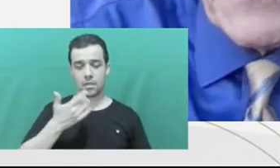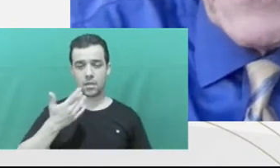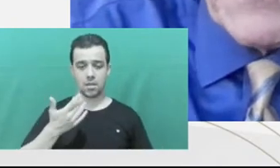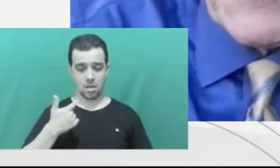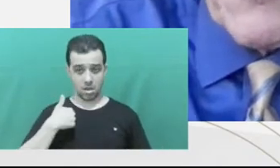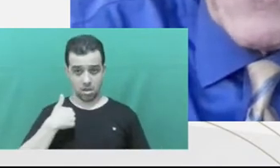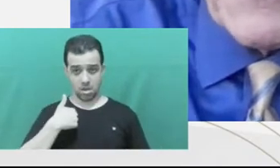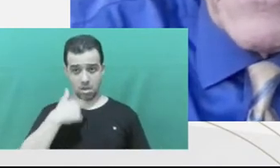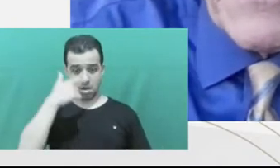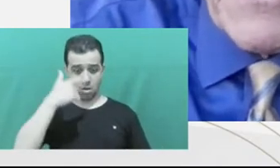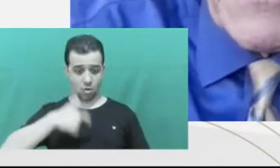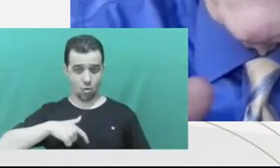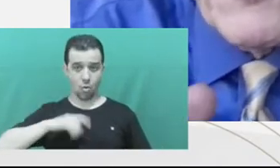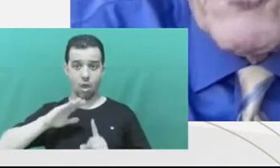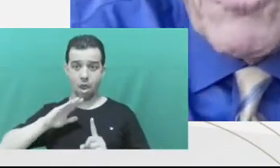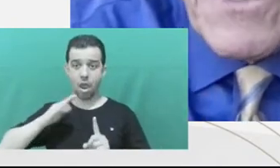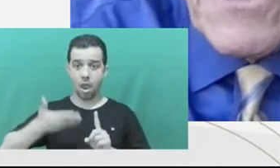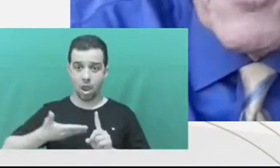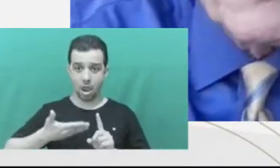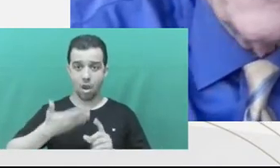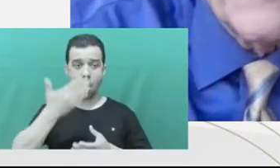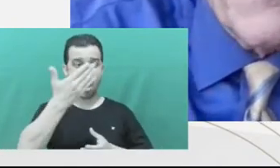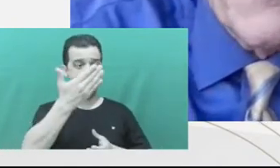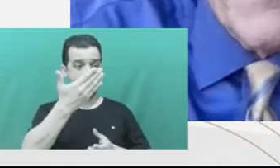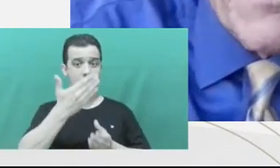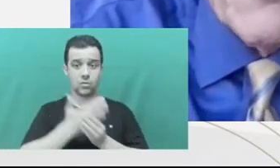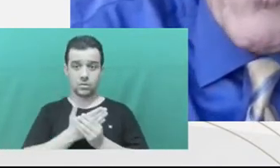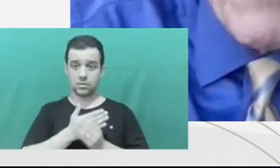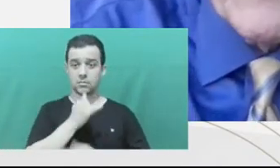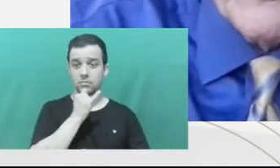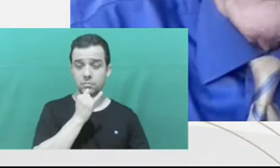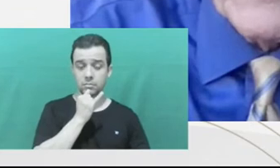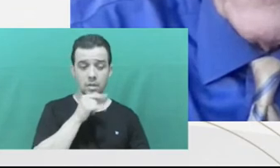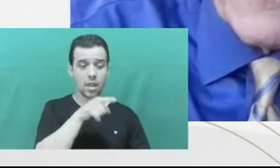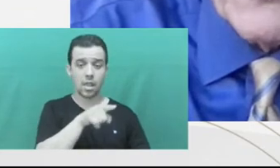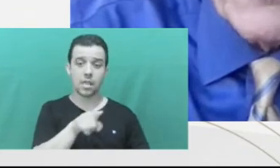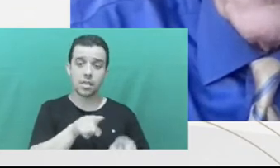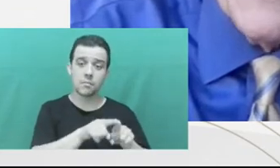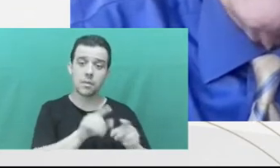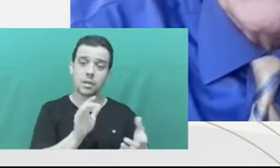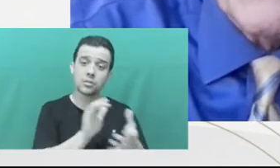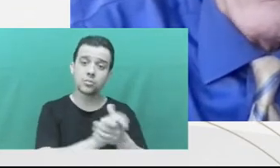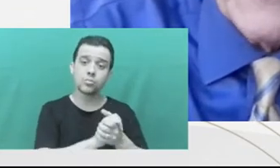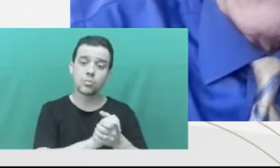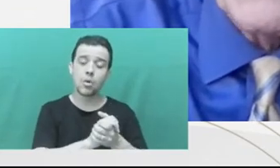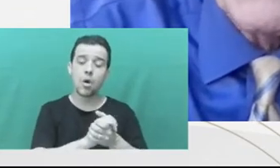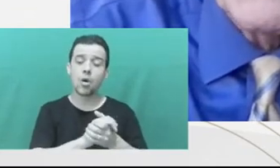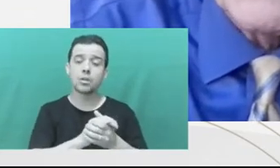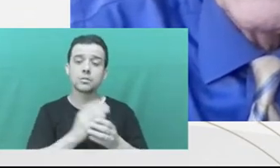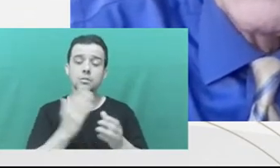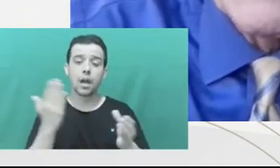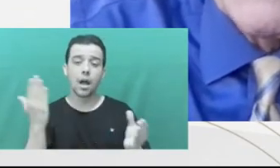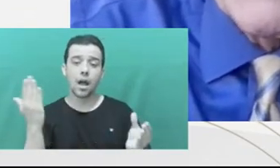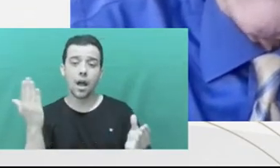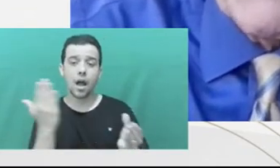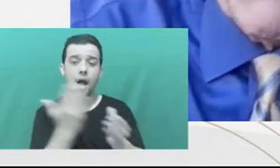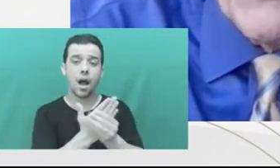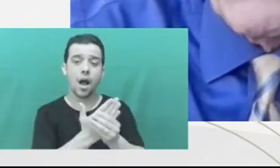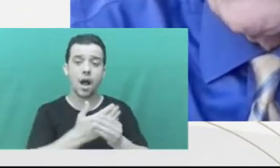the prosecutor says to the defendant, if you plead guilty, I'll drop the charges against your spouse or against your children.